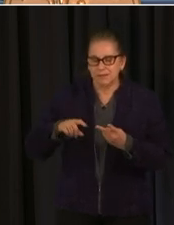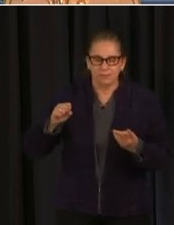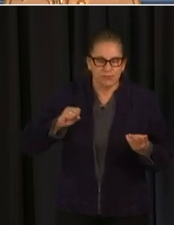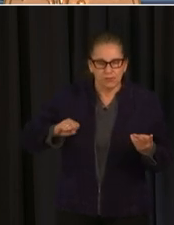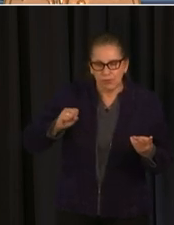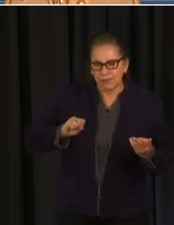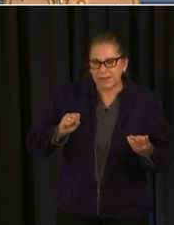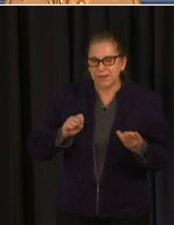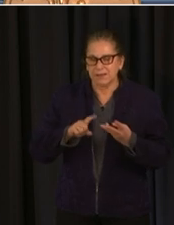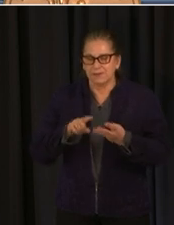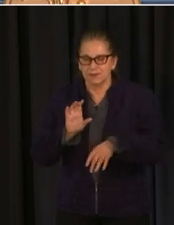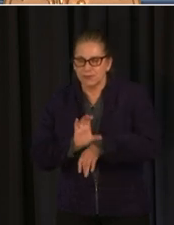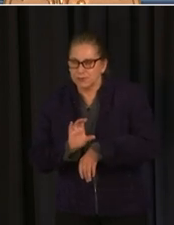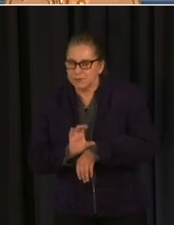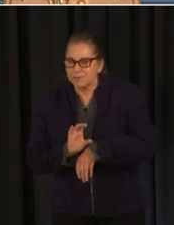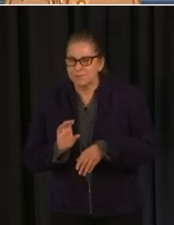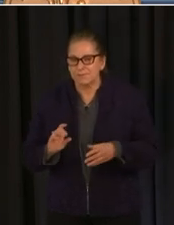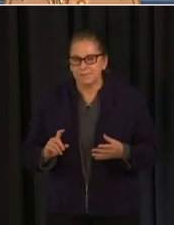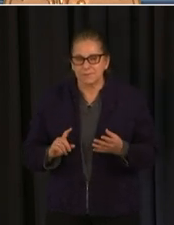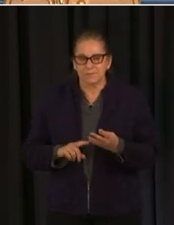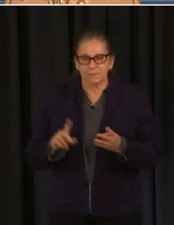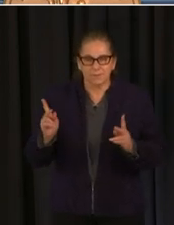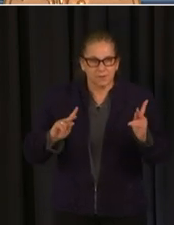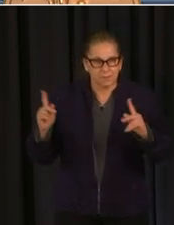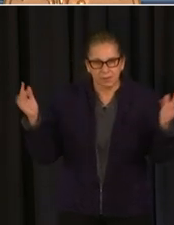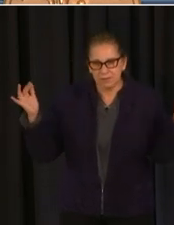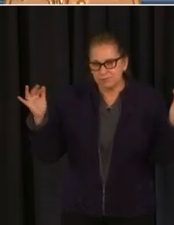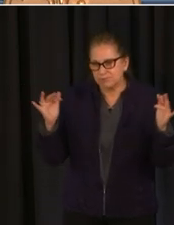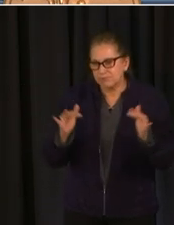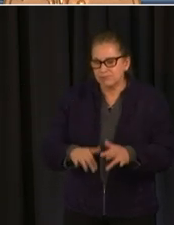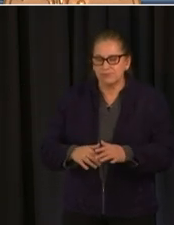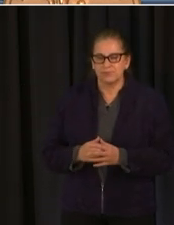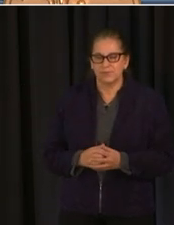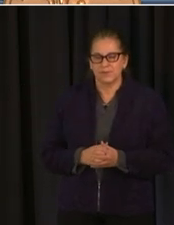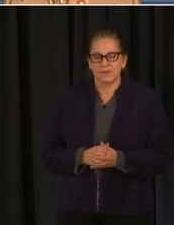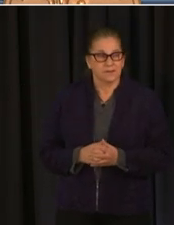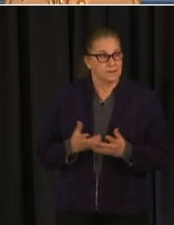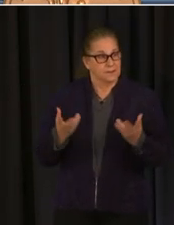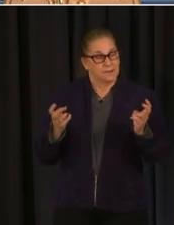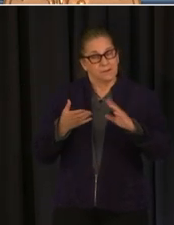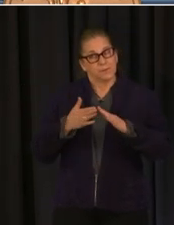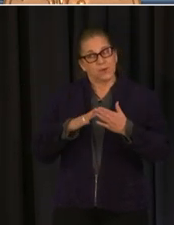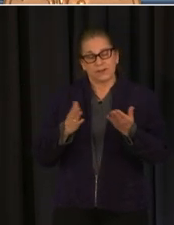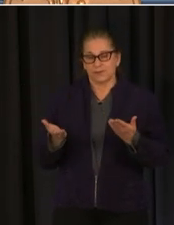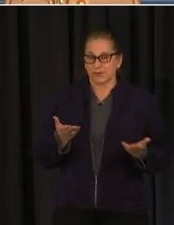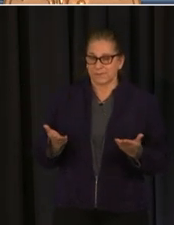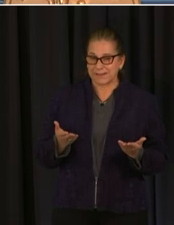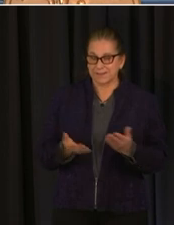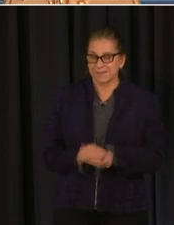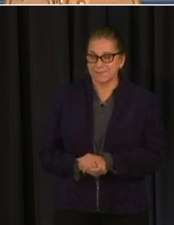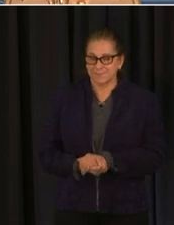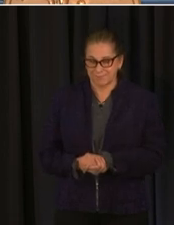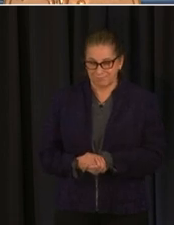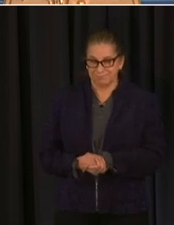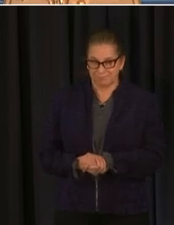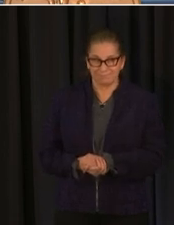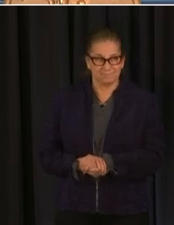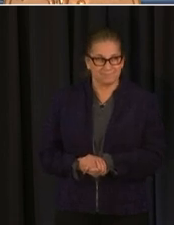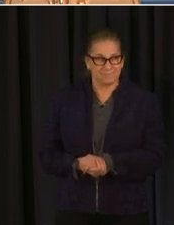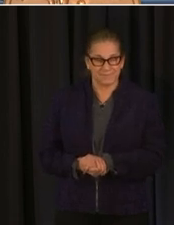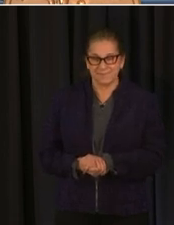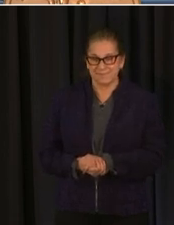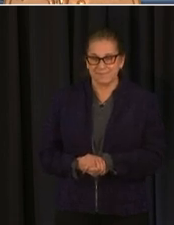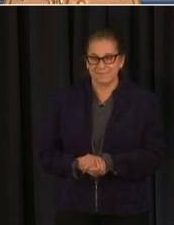name it people came out to do some public service and i want to invite you to do it again canvassing shifts will begin at